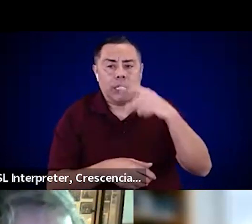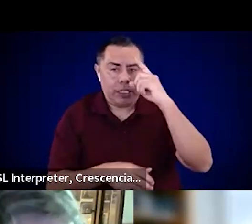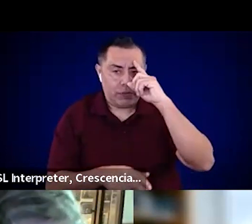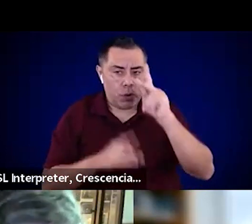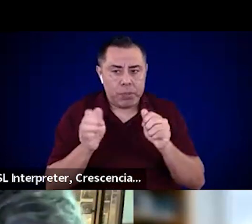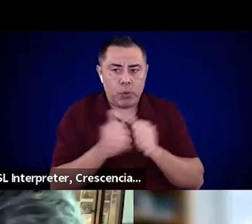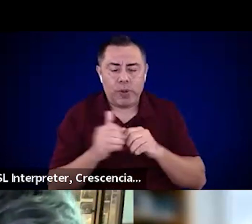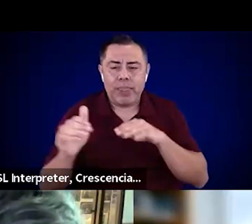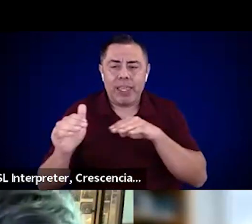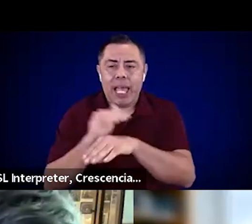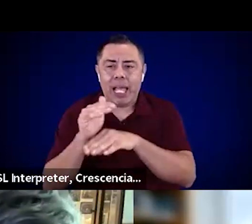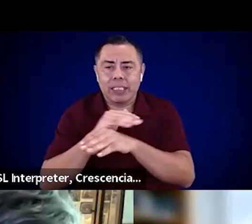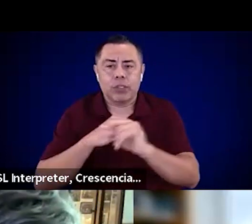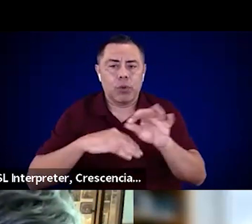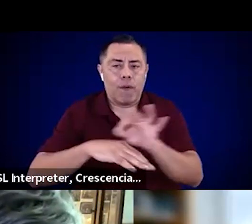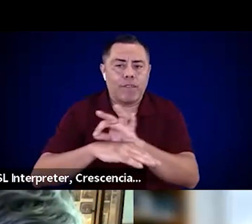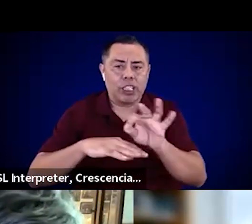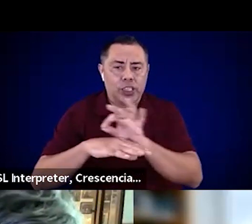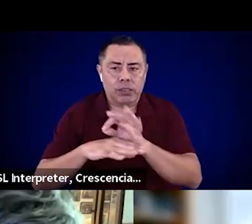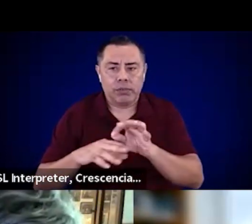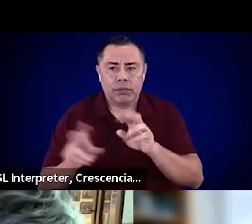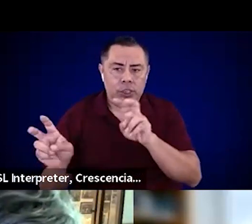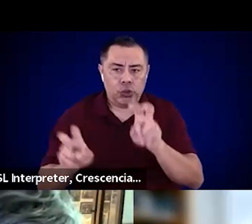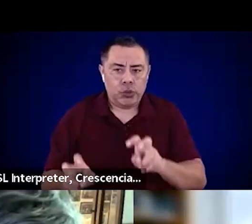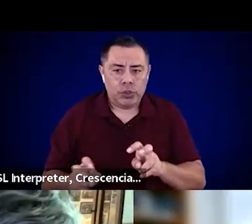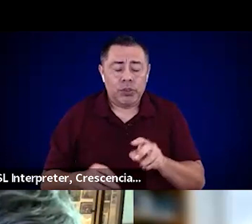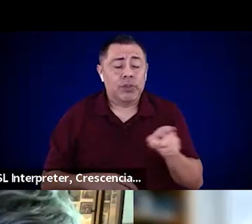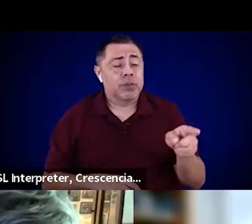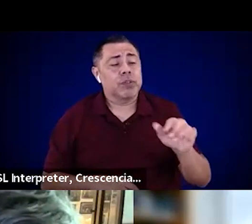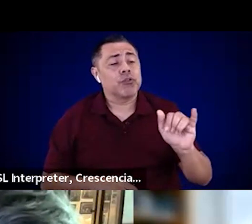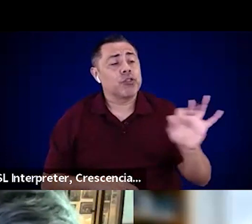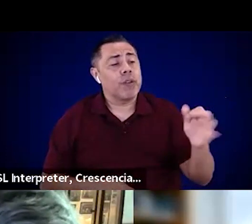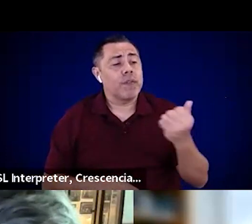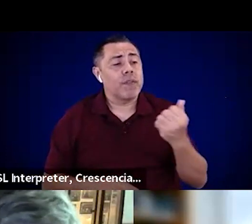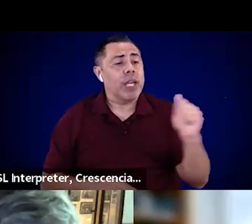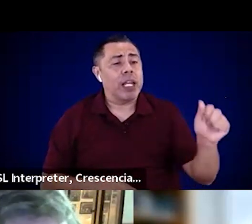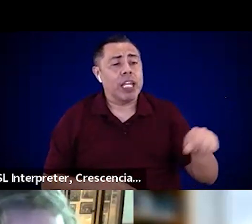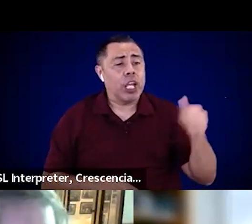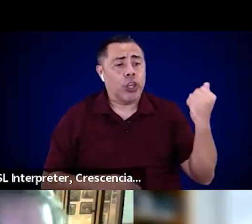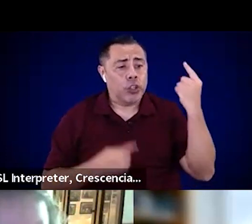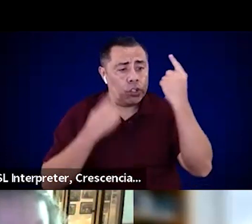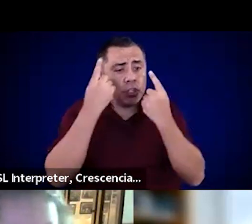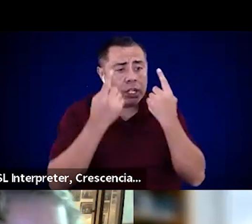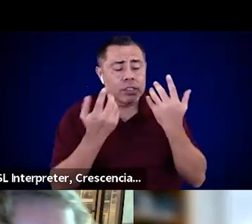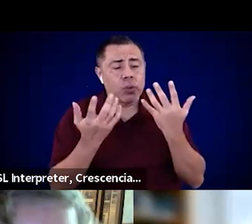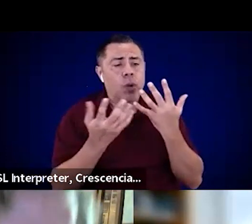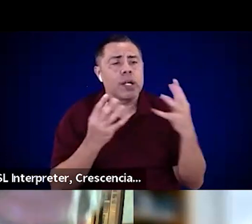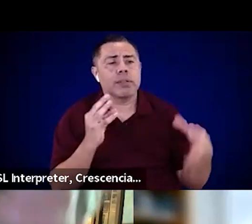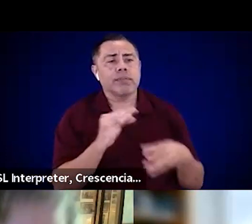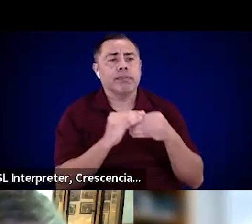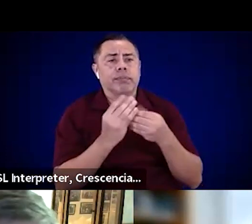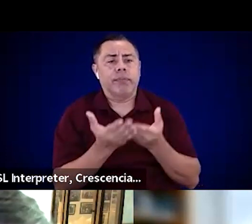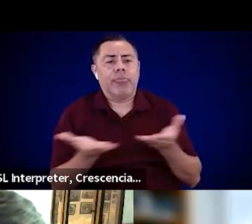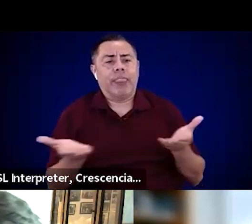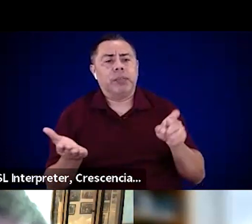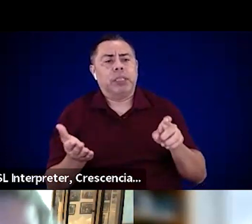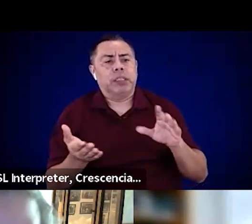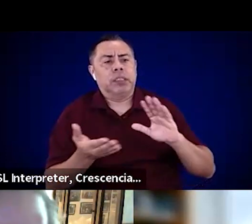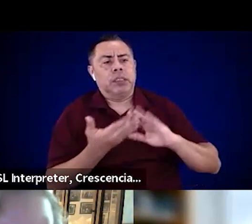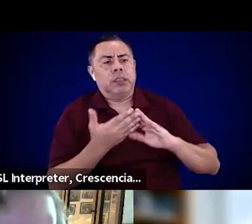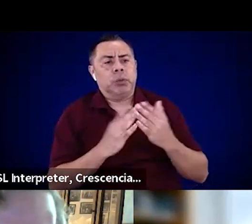Any thoughts on that, like what steps do you think local jurisdictions should take to move forward on that front?